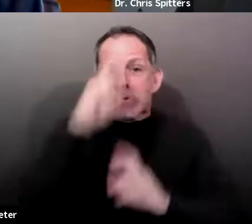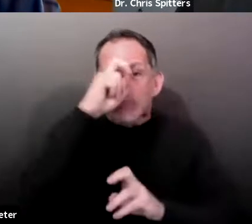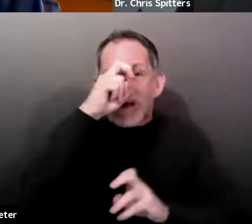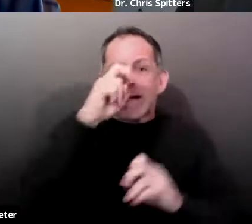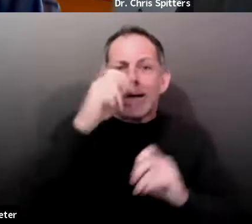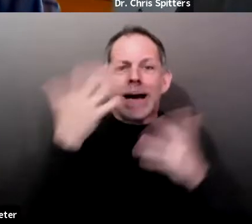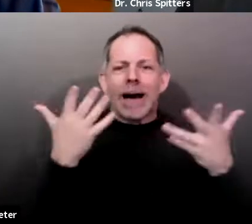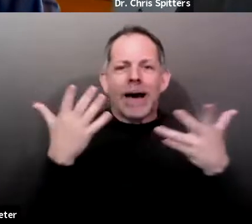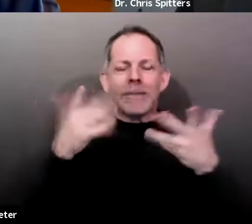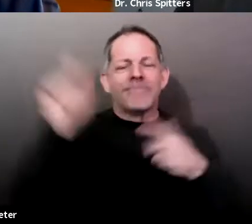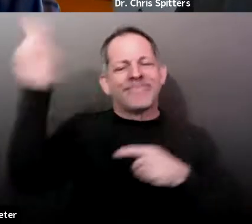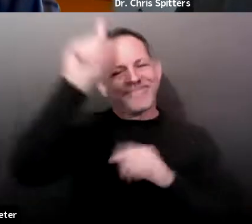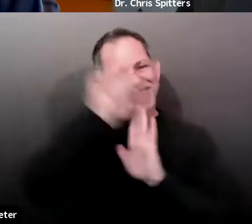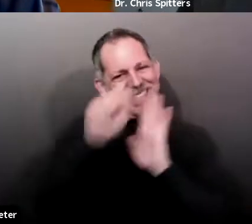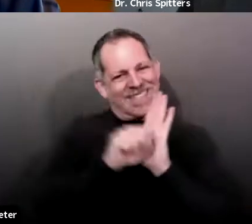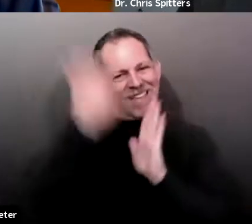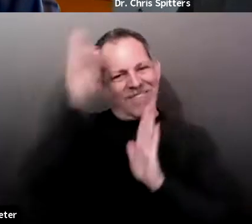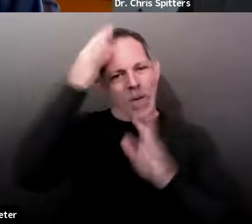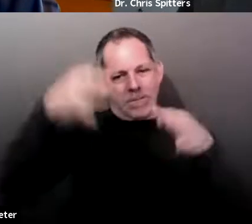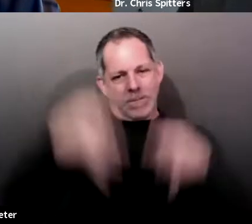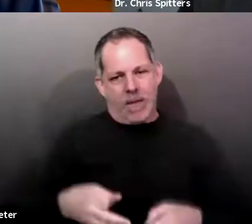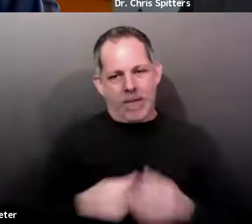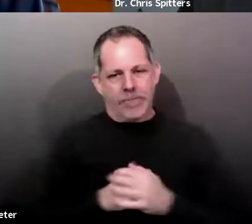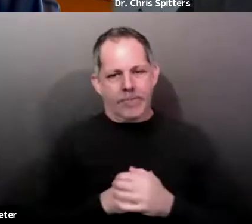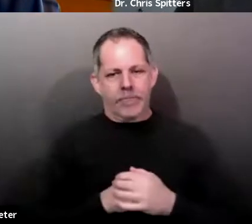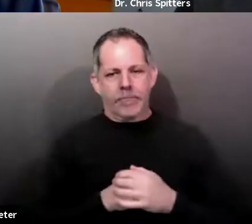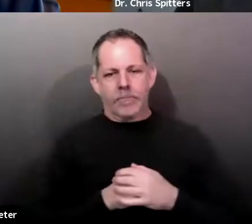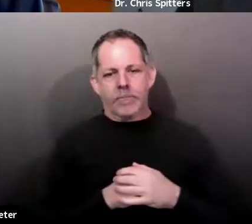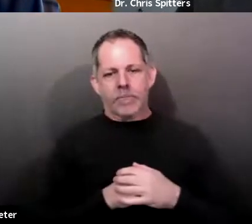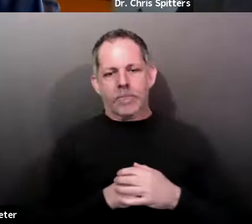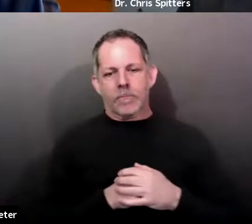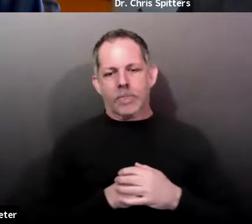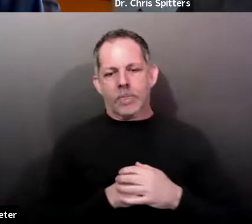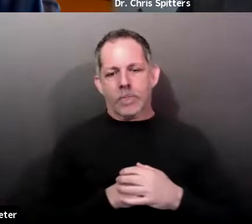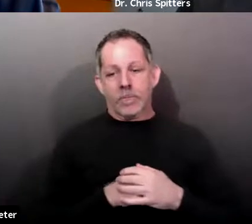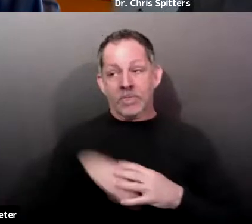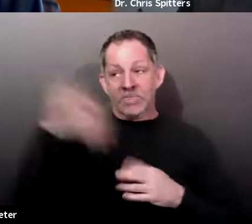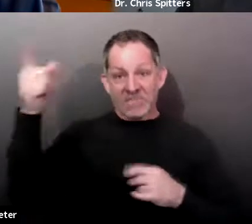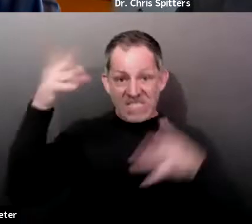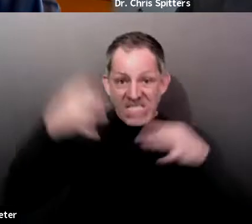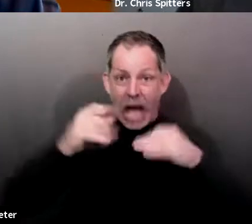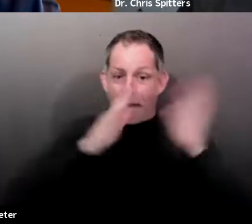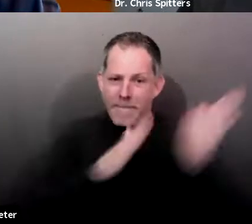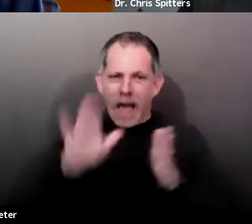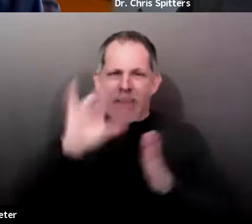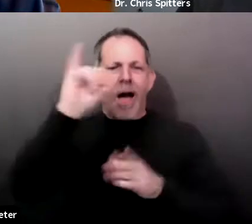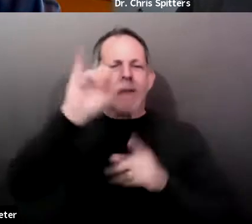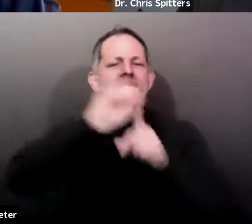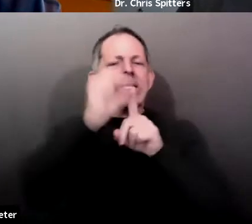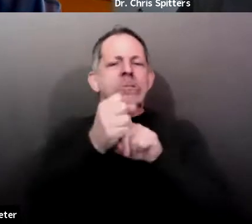plans, uh, in the works yet about any such regime, uh, in, in the U S.